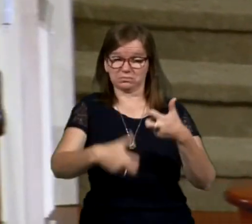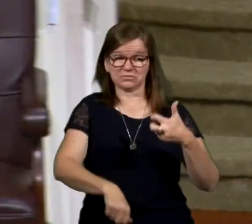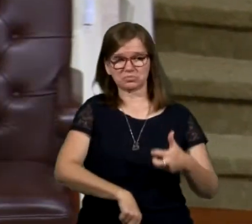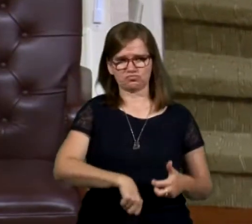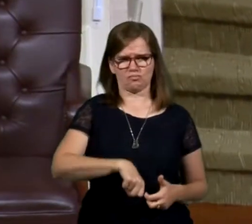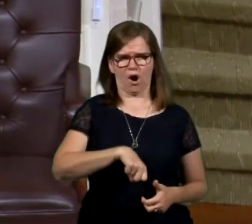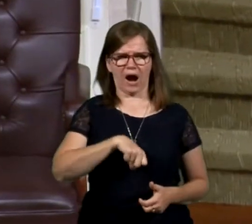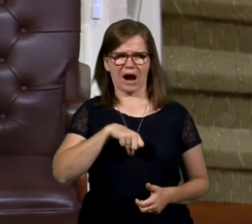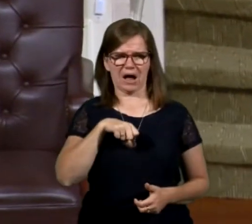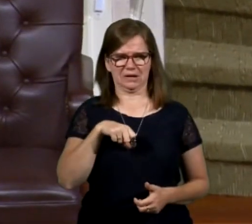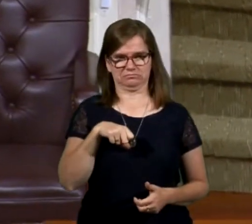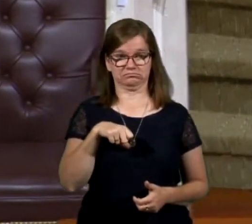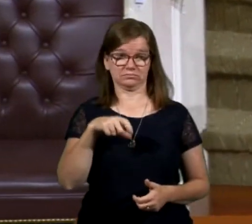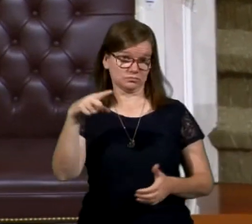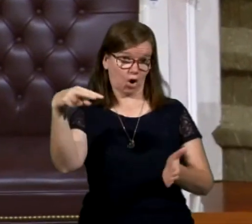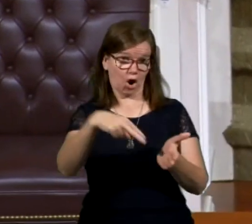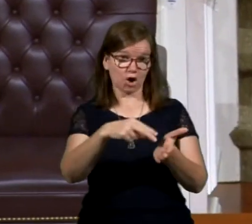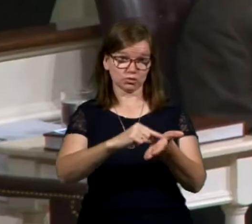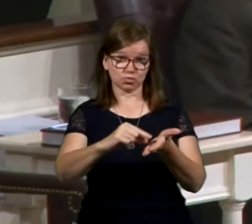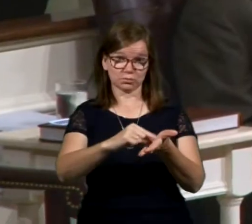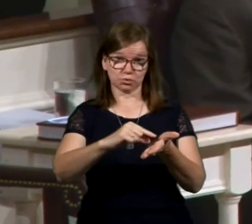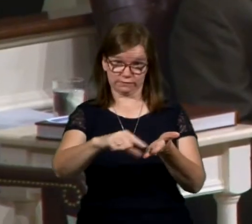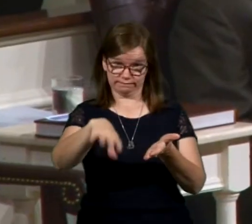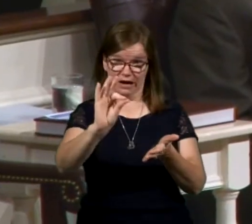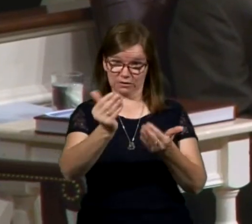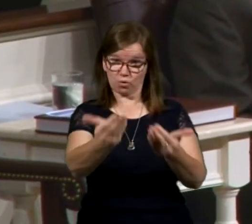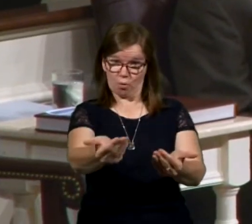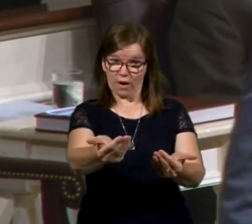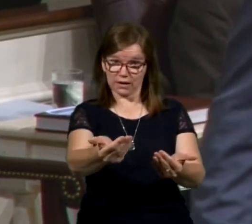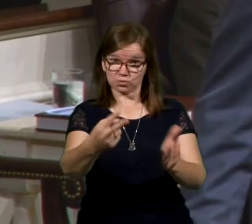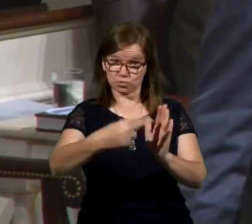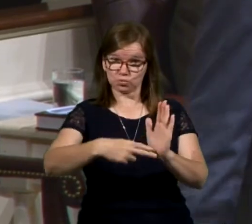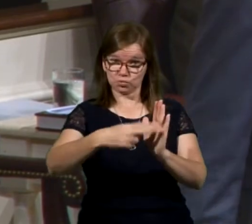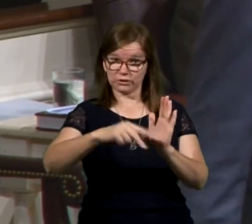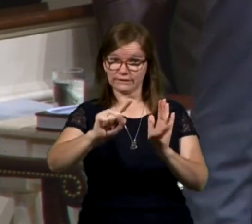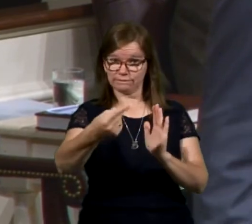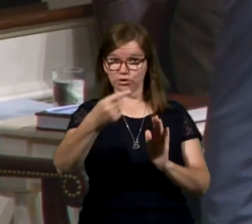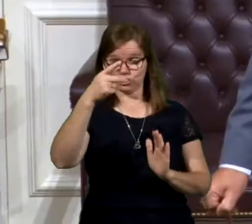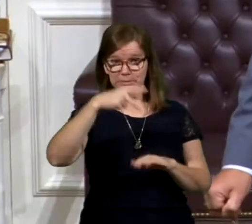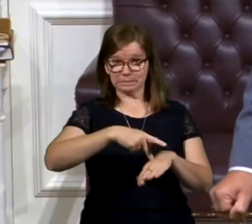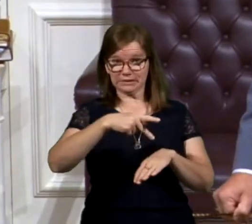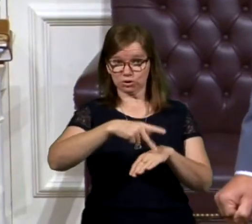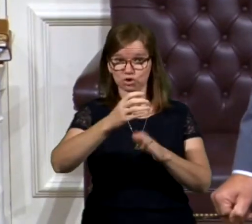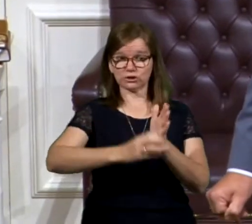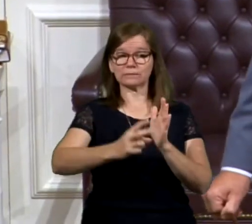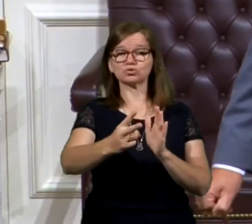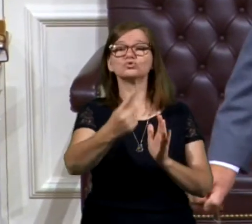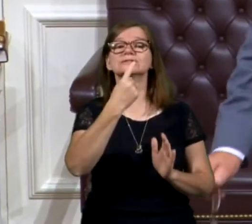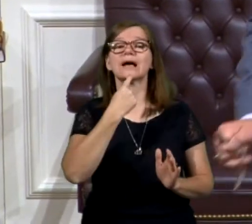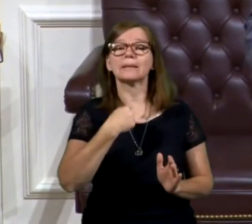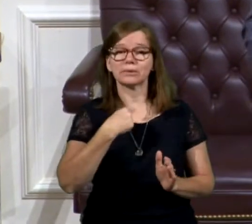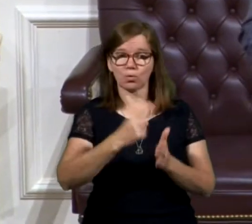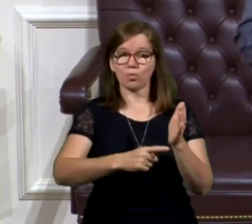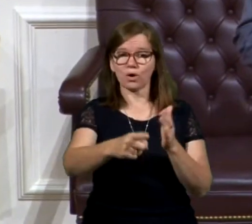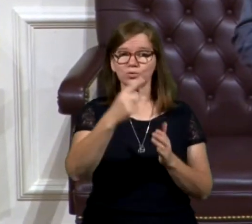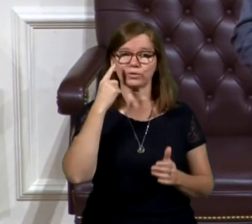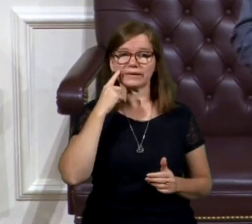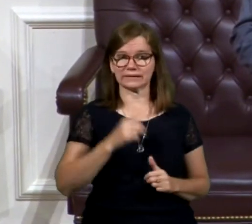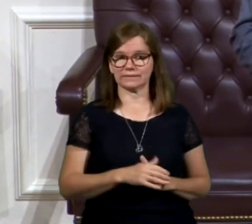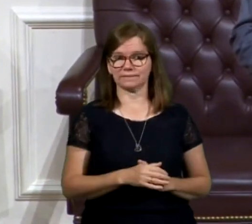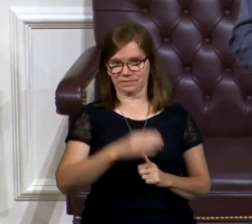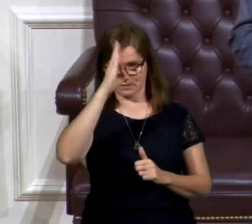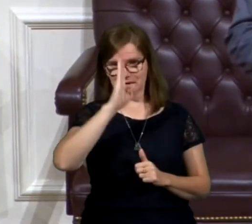to even. And you can look in the Scriptures, and you find it. Go ahead and read 1 Peter 2. Read it and tell me what you think about